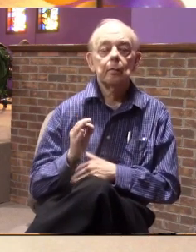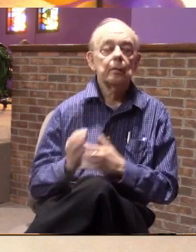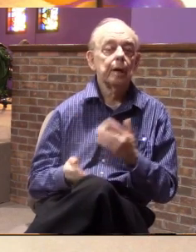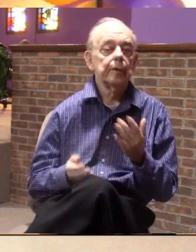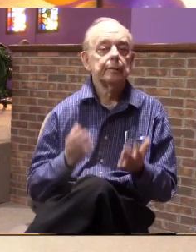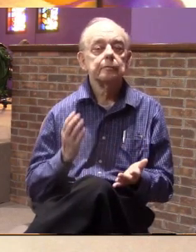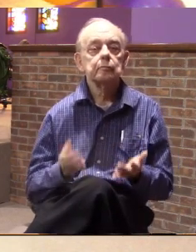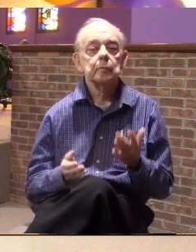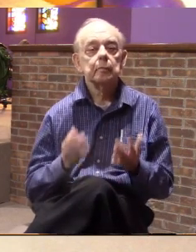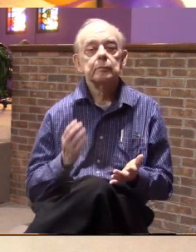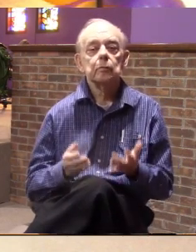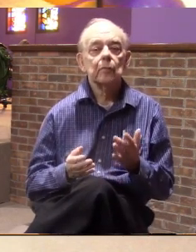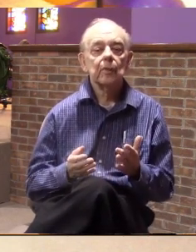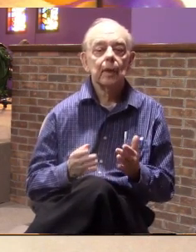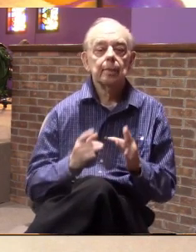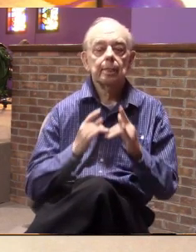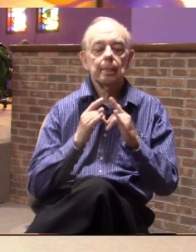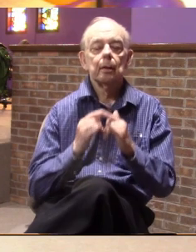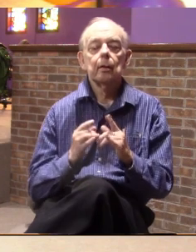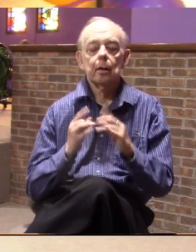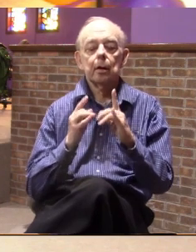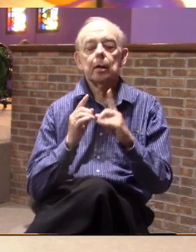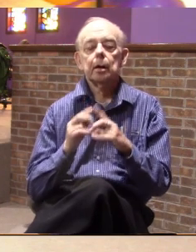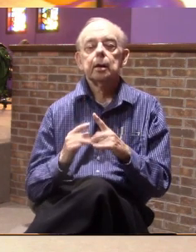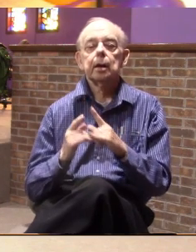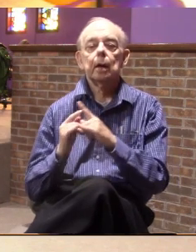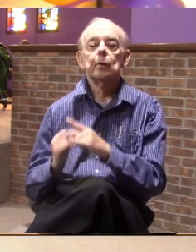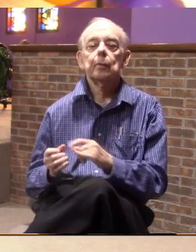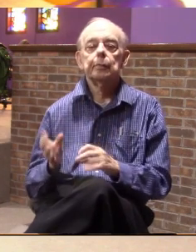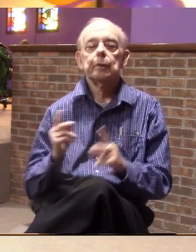an encampment of homeless people.